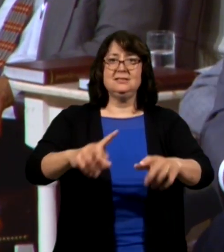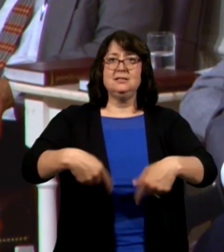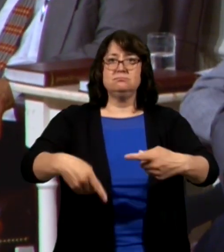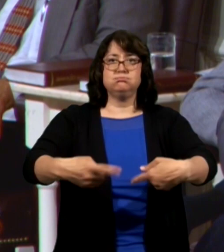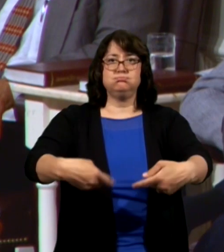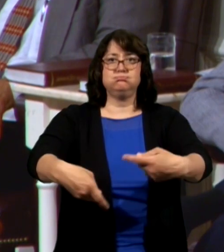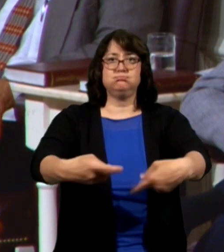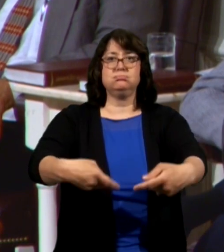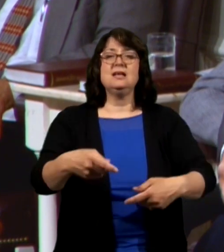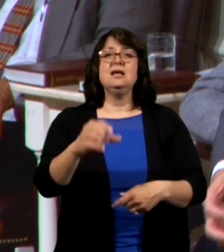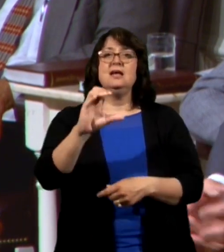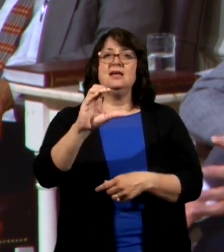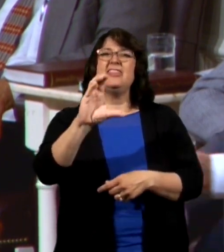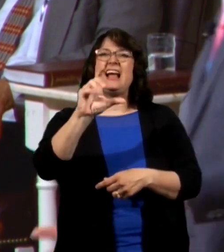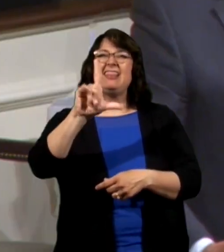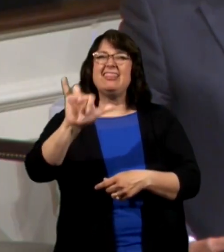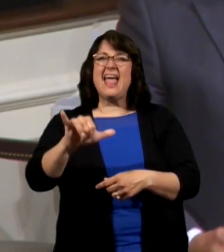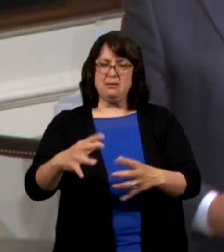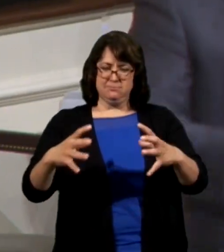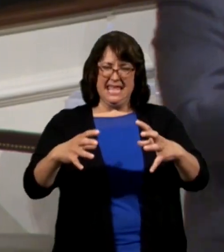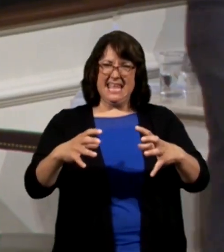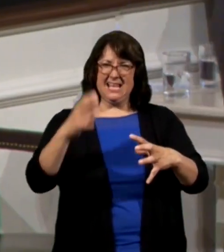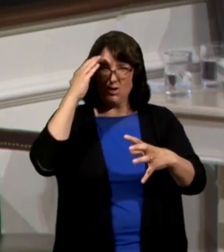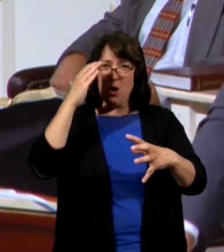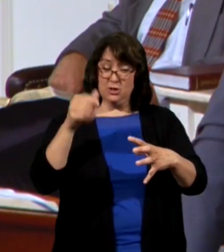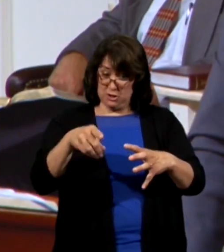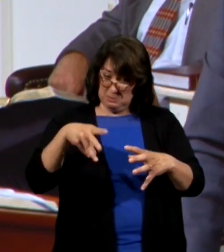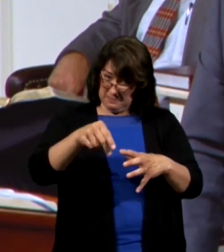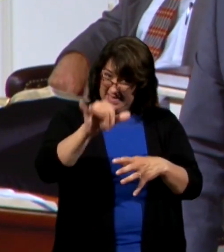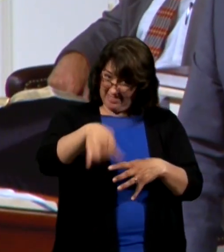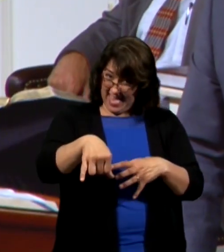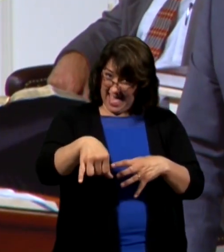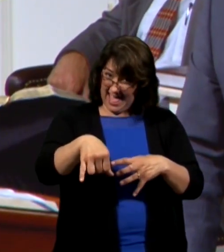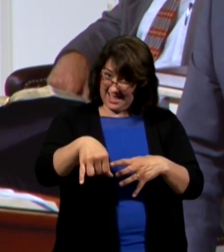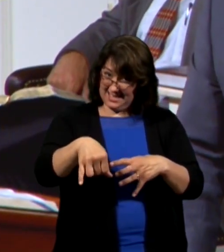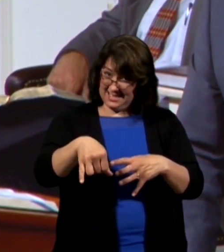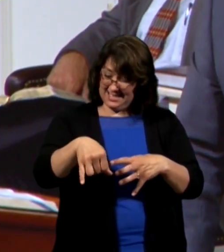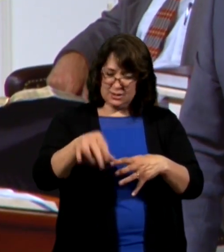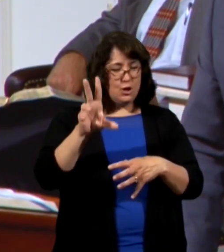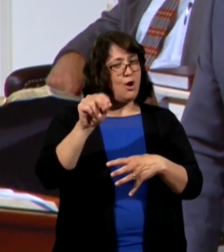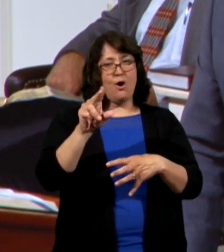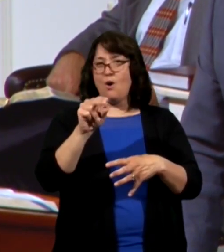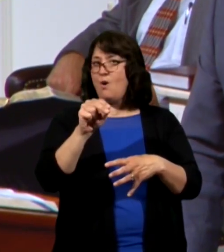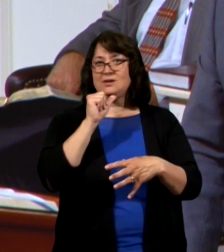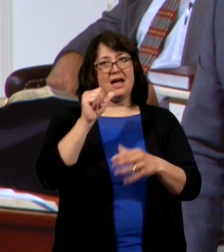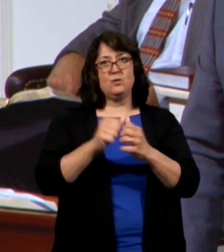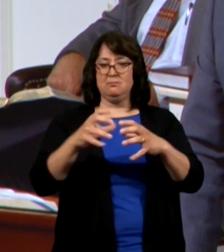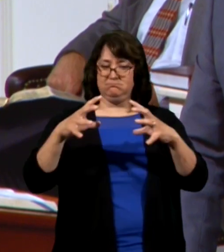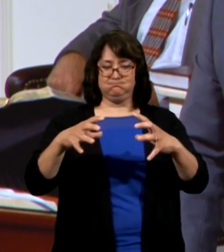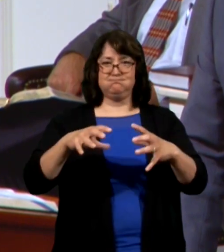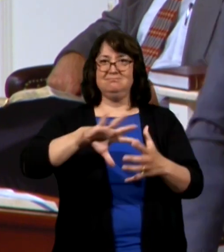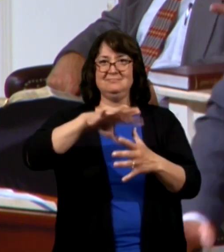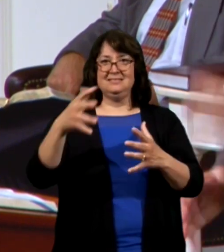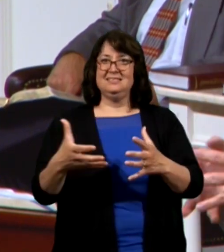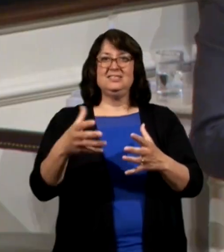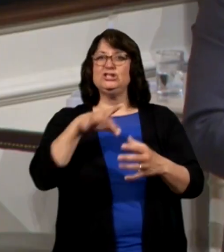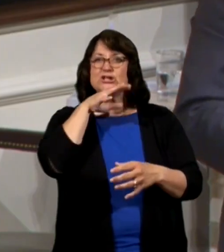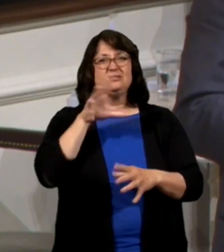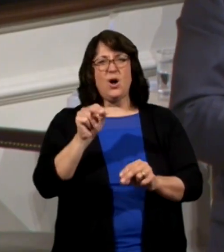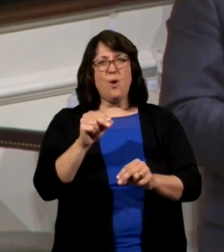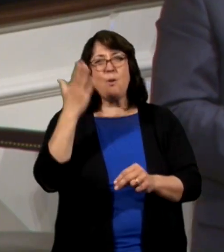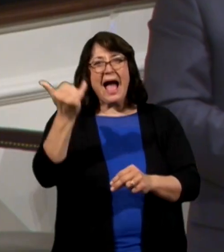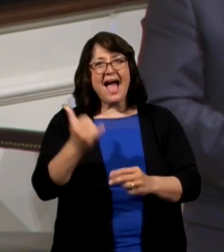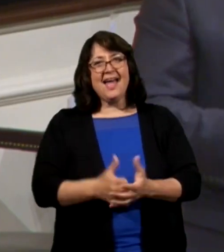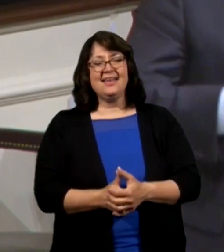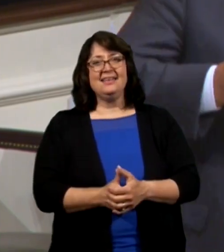got hunks of clay the size of softballs do you plant then? No you don't. No you don't.